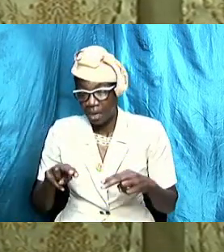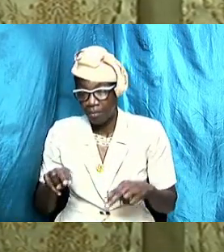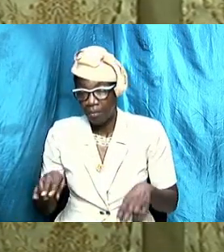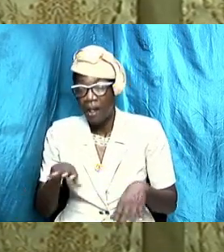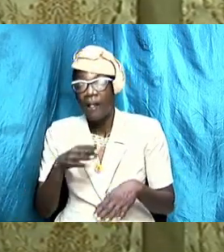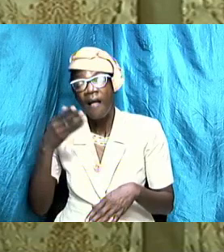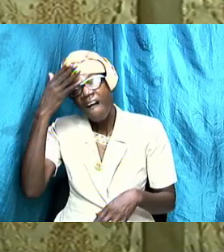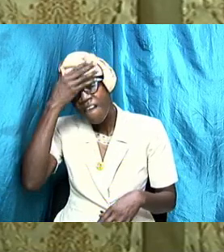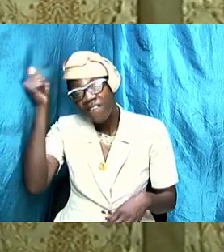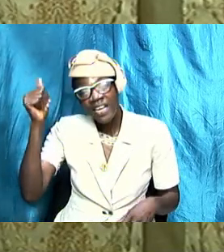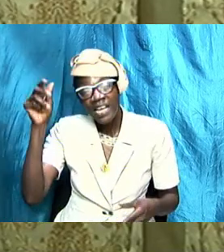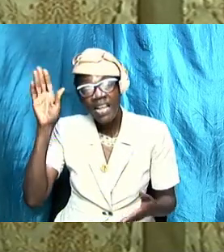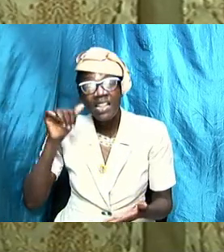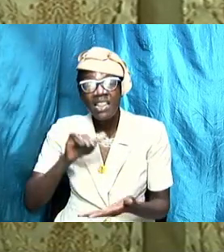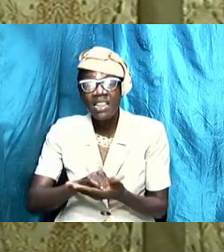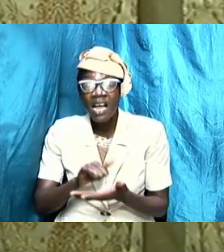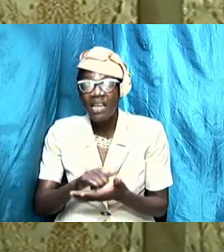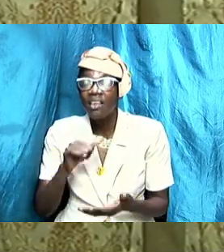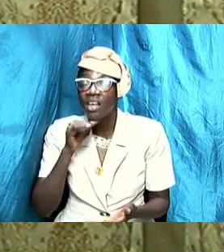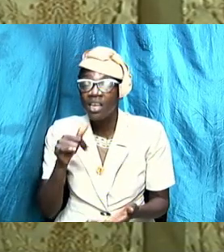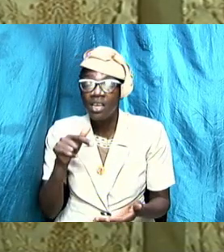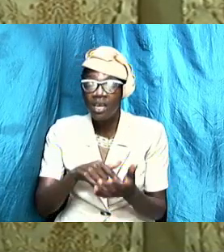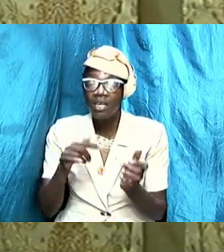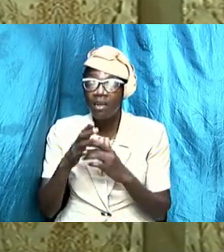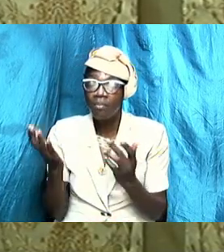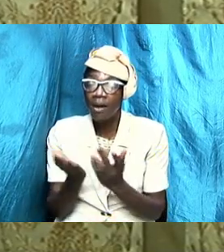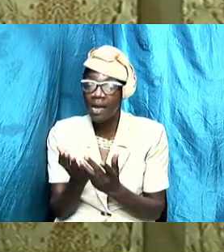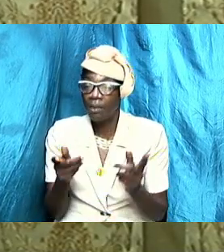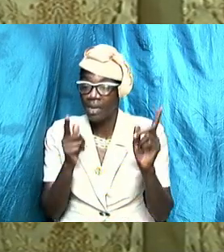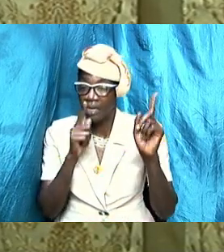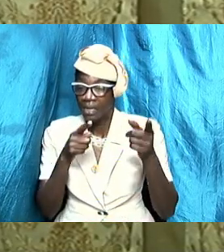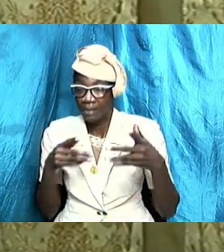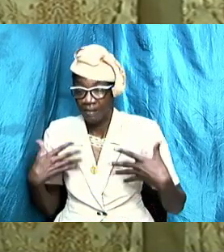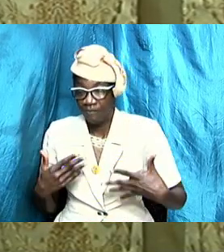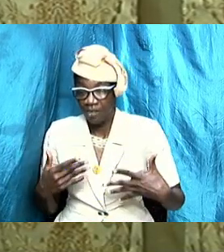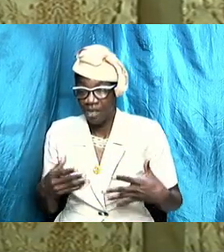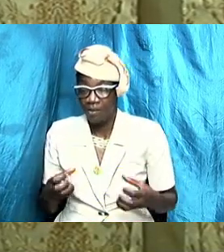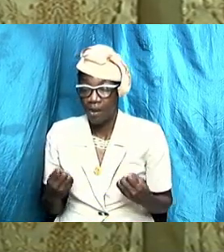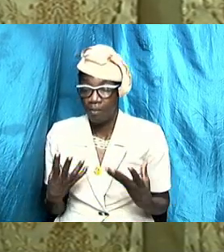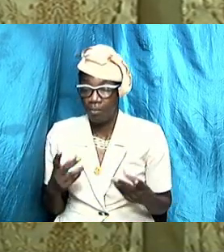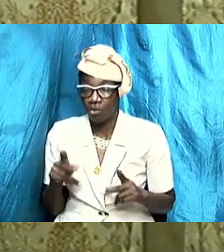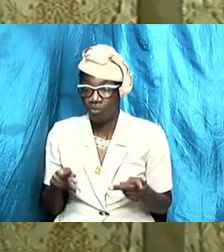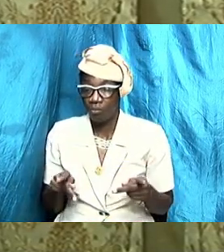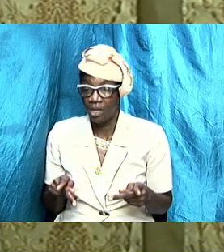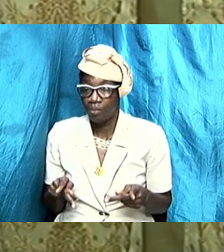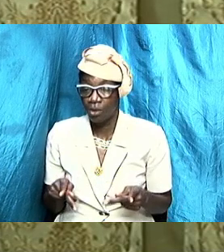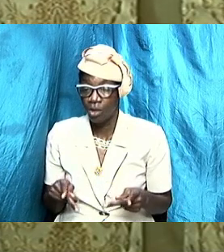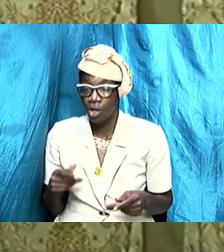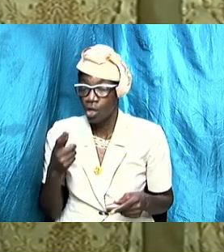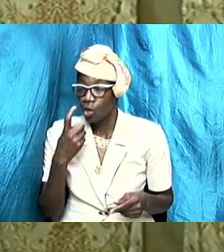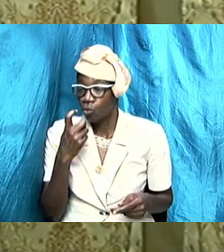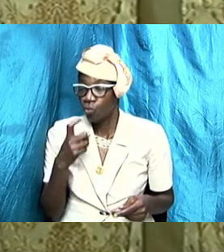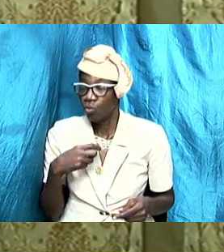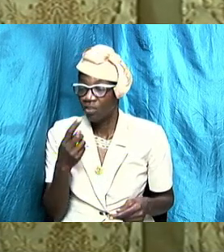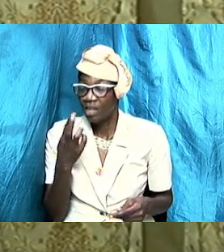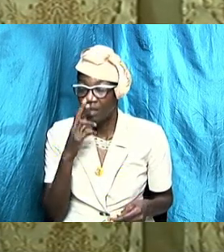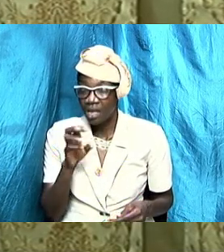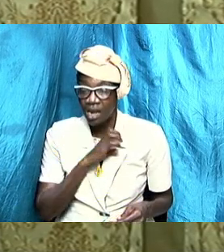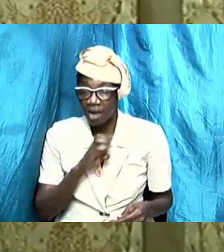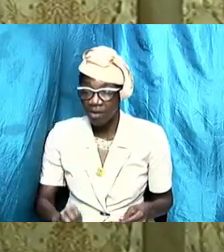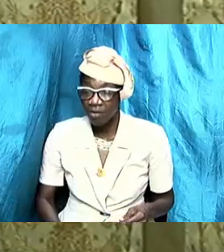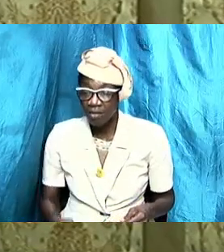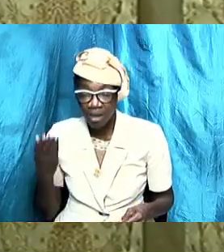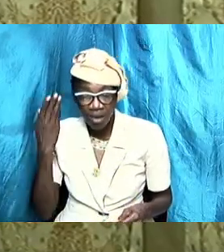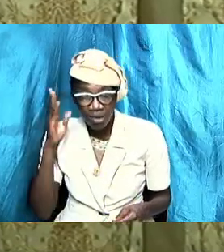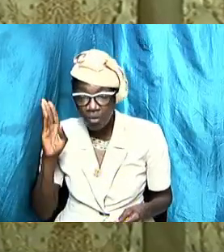that that is not Bible and my fear is that a lot of folks who profess to be Christians just